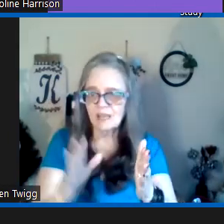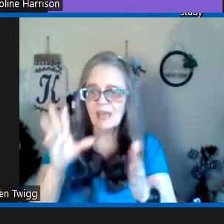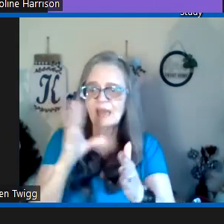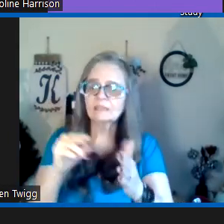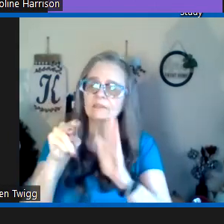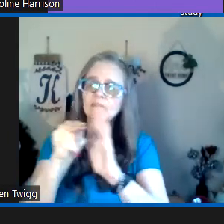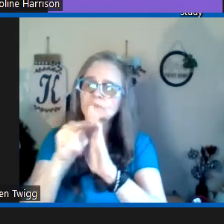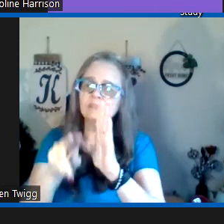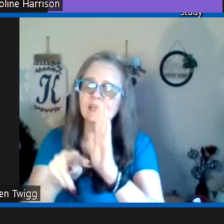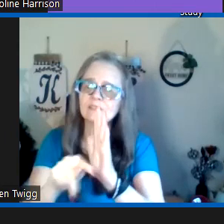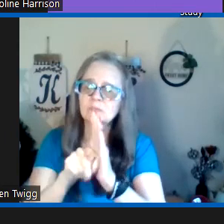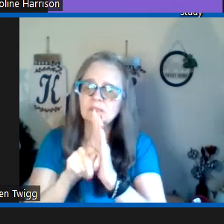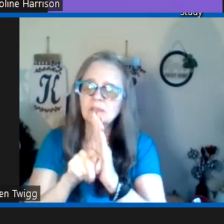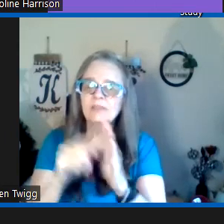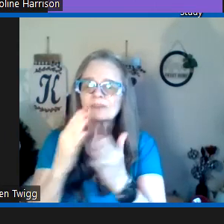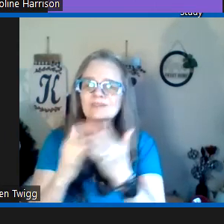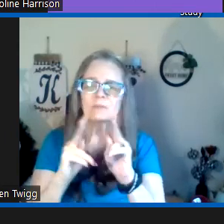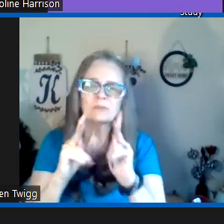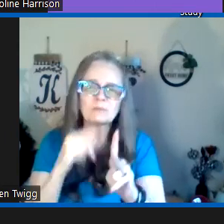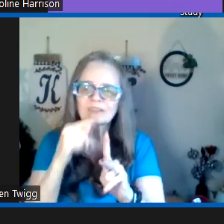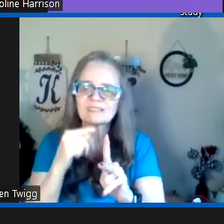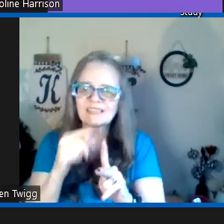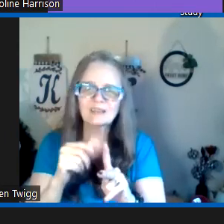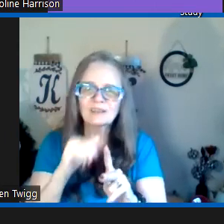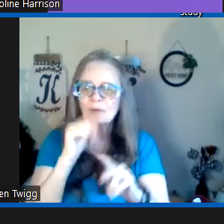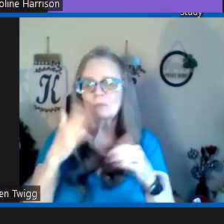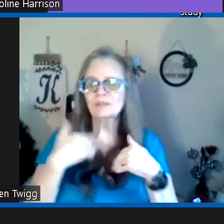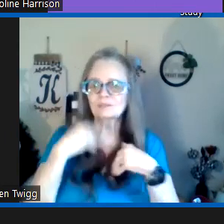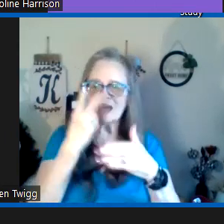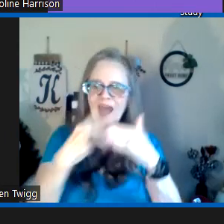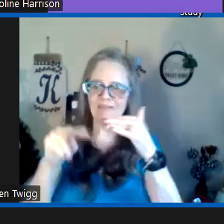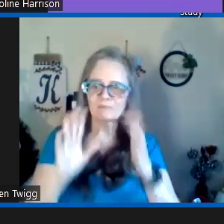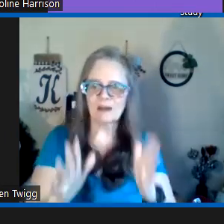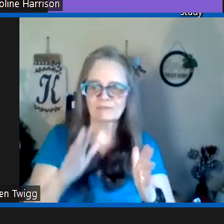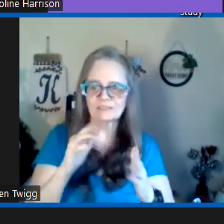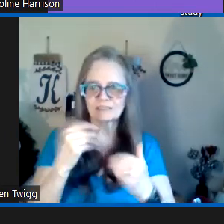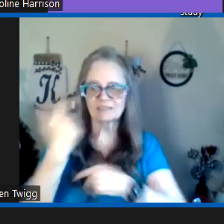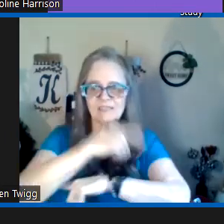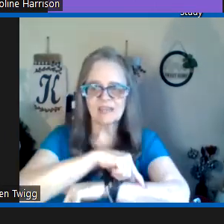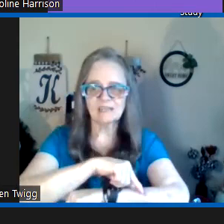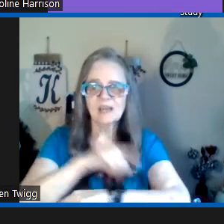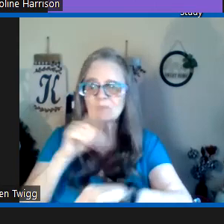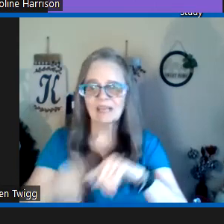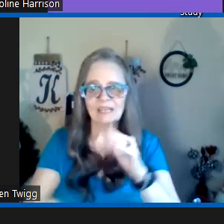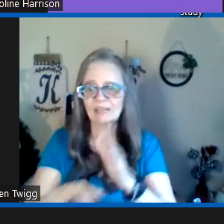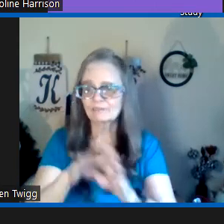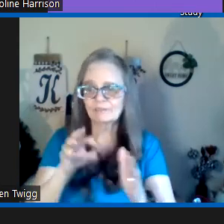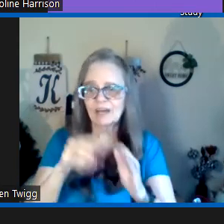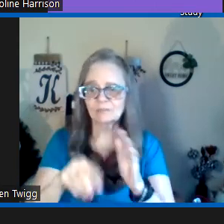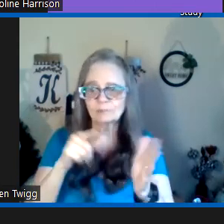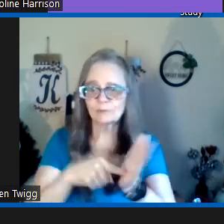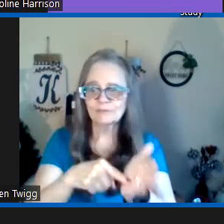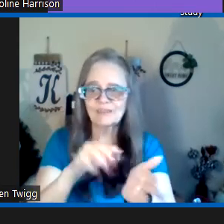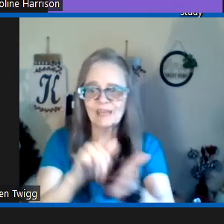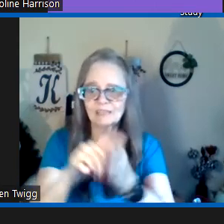and in the new testament there are some people that say well we don't have prophets today but i can't